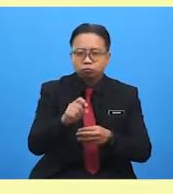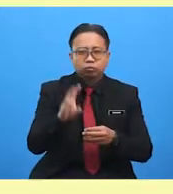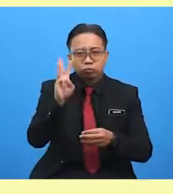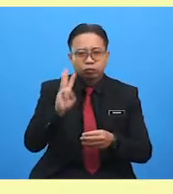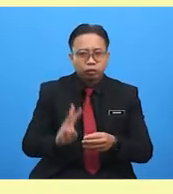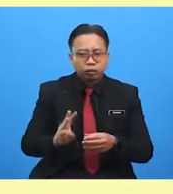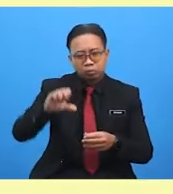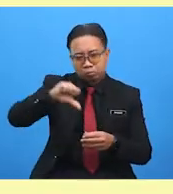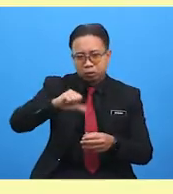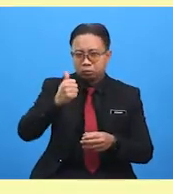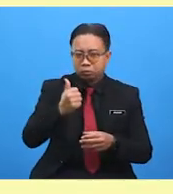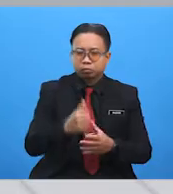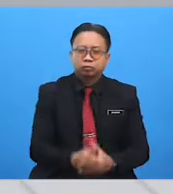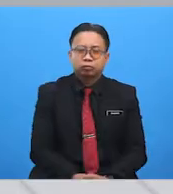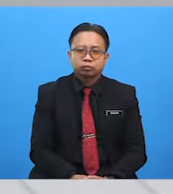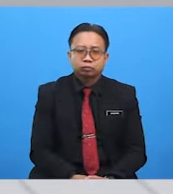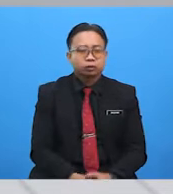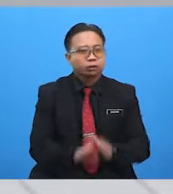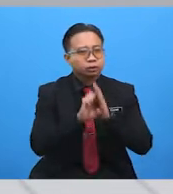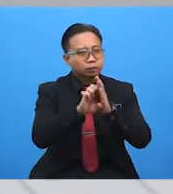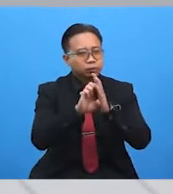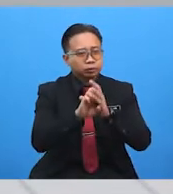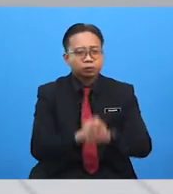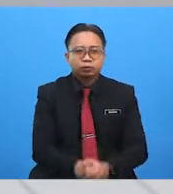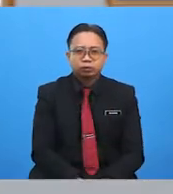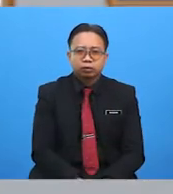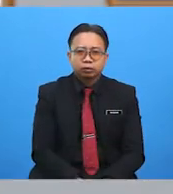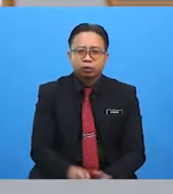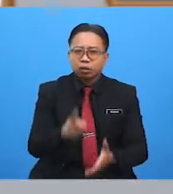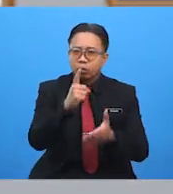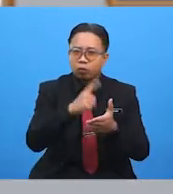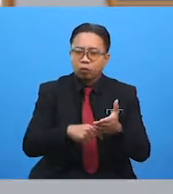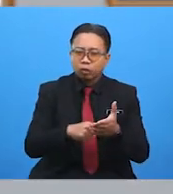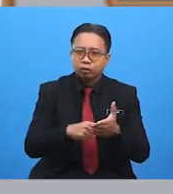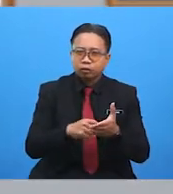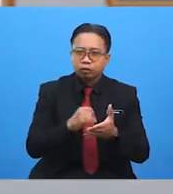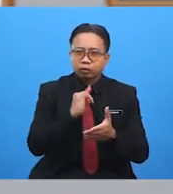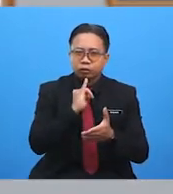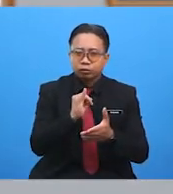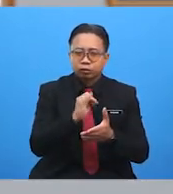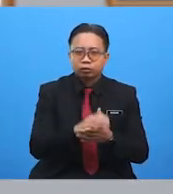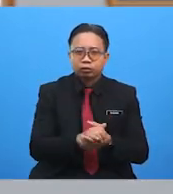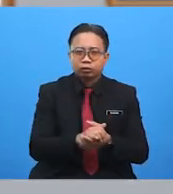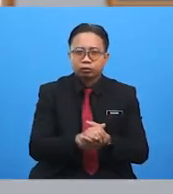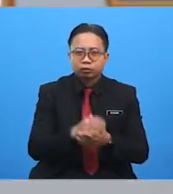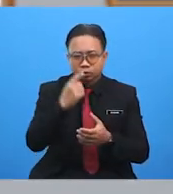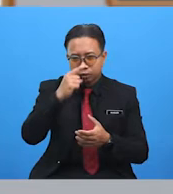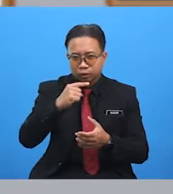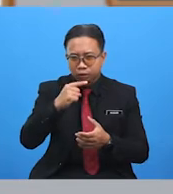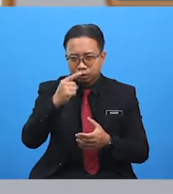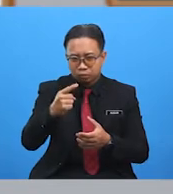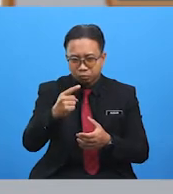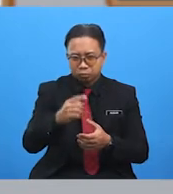bad in some way. For example, what's Thailand like? It's a very